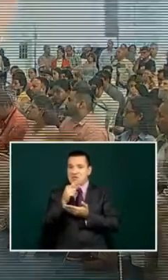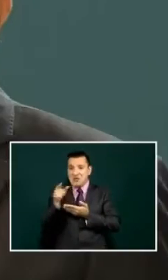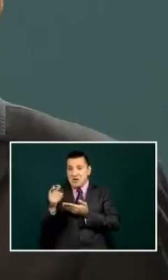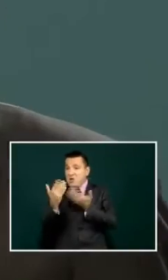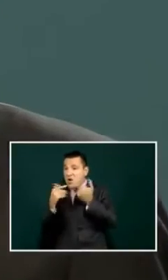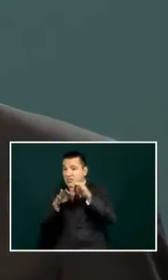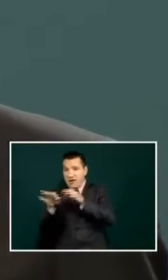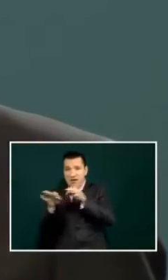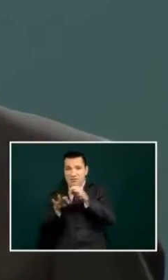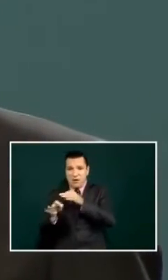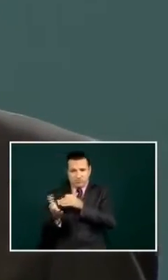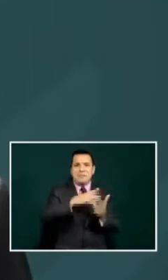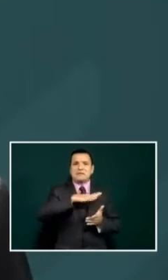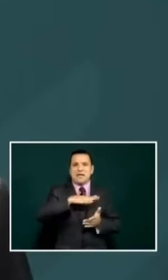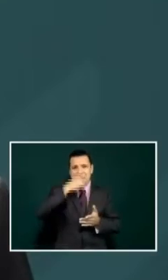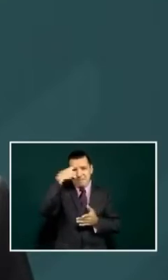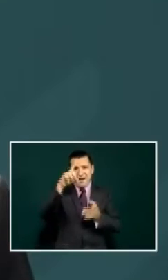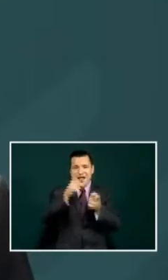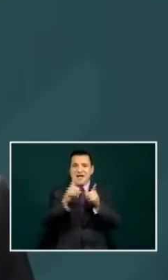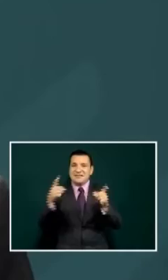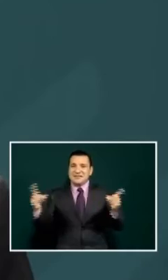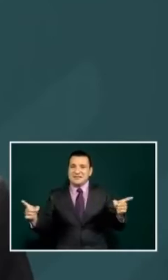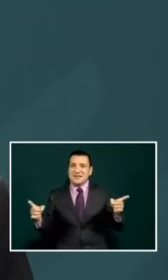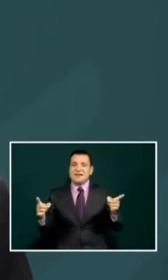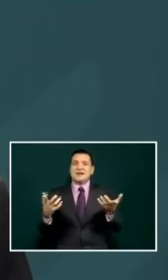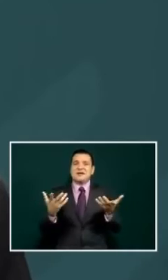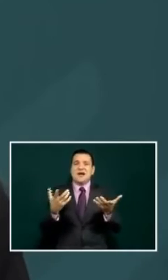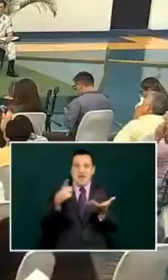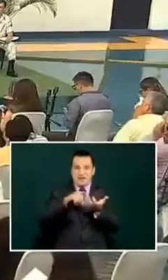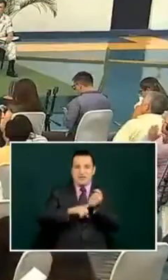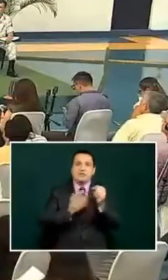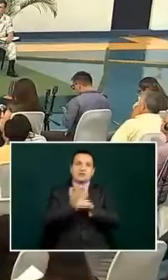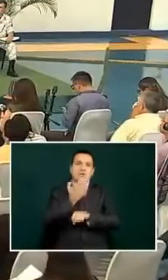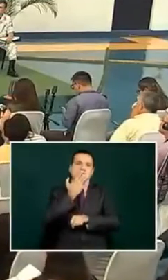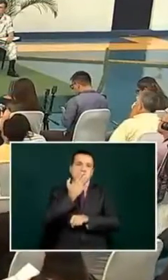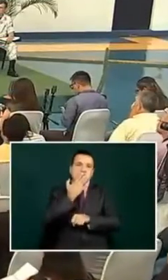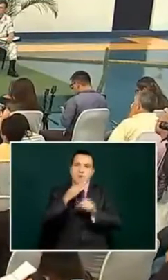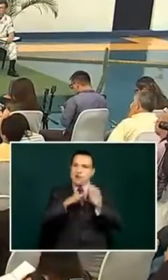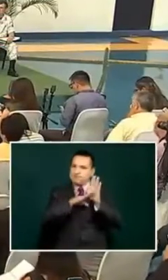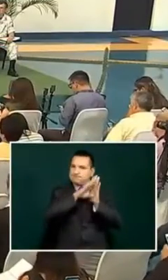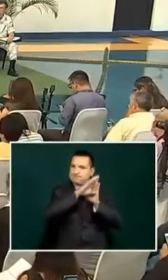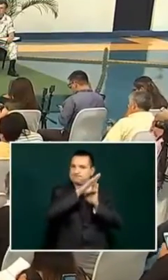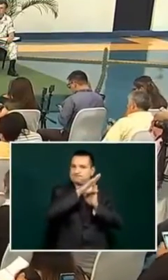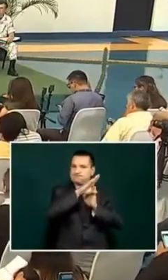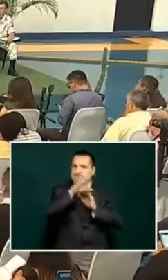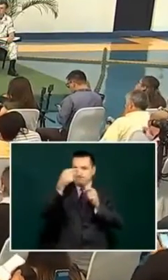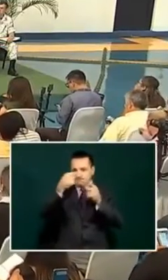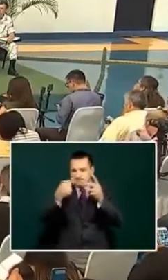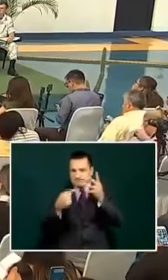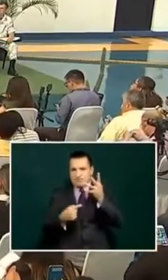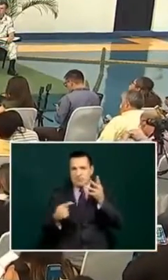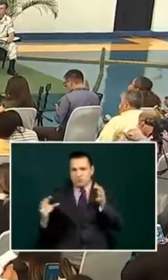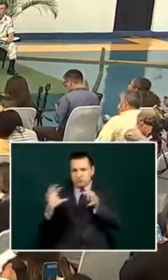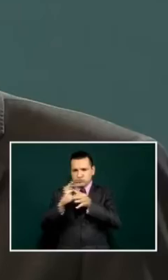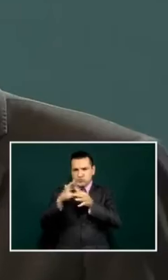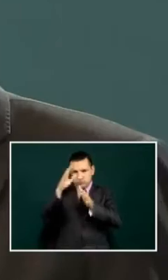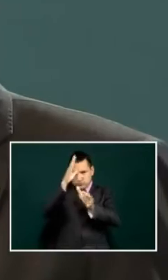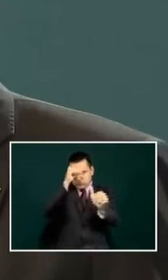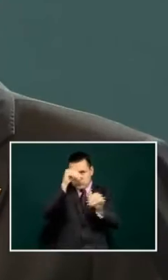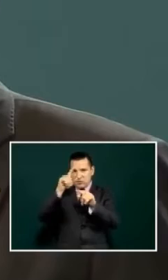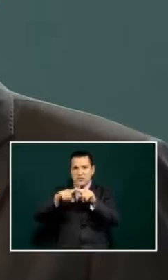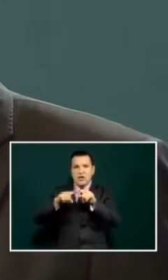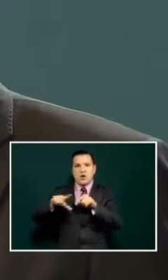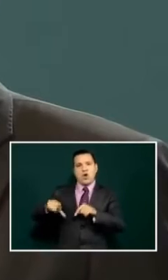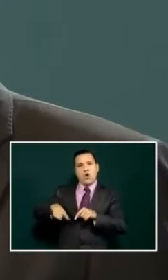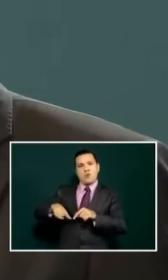youth that had no job or education they're getting job as apprentices in sonora and all of this